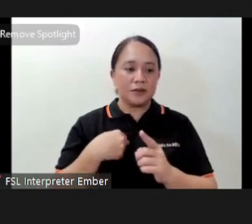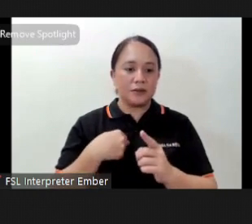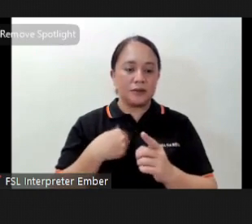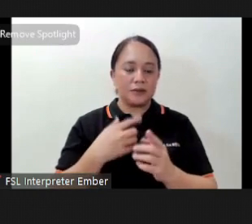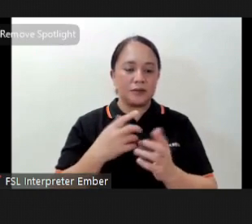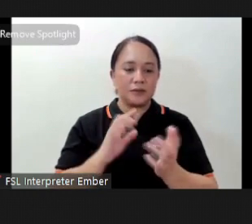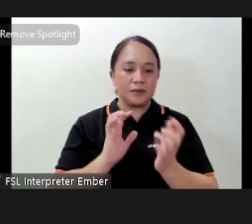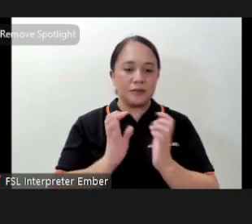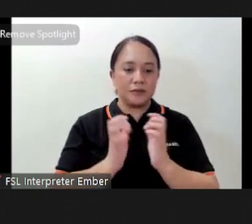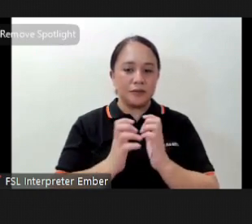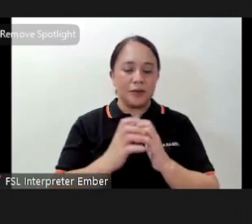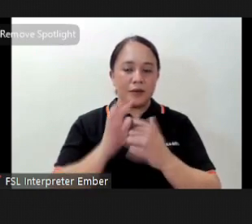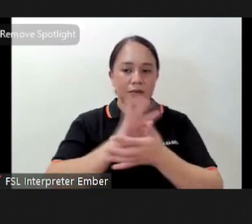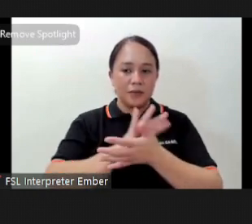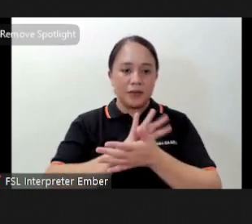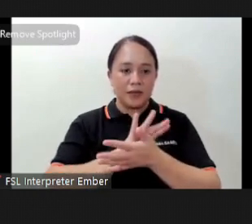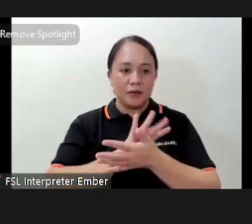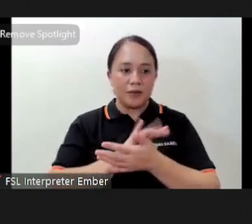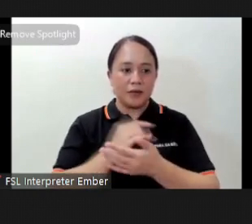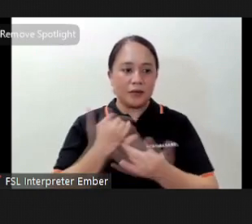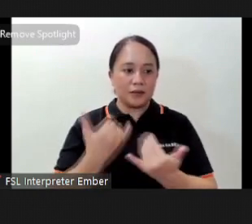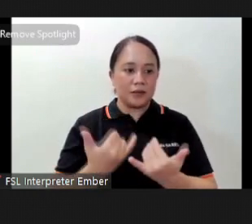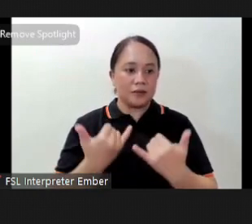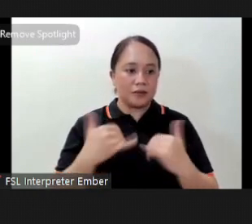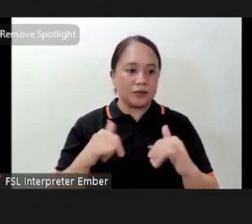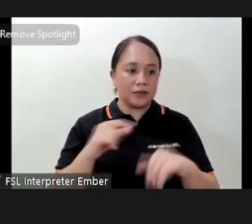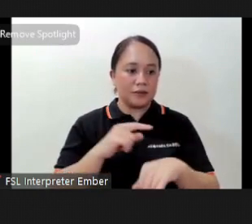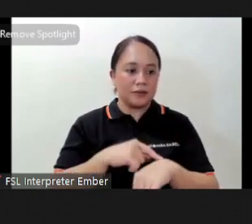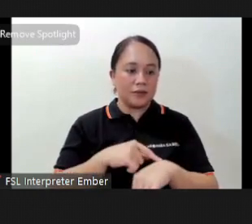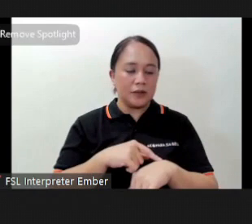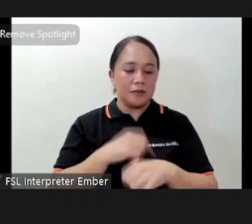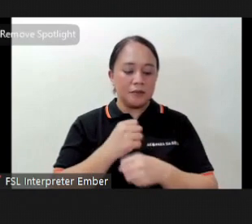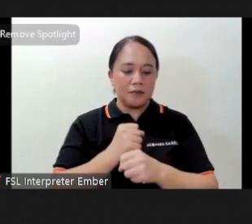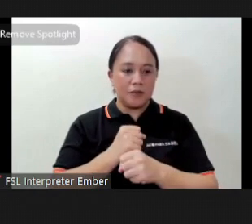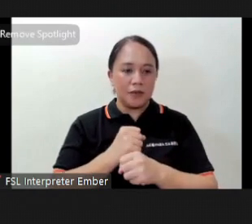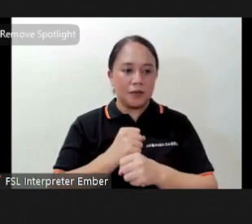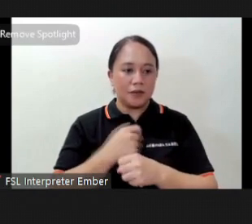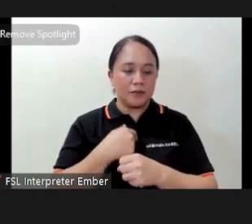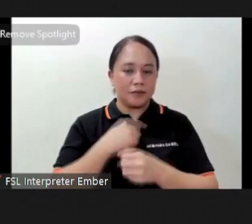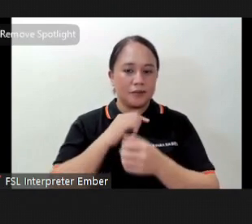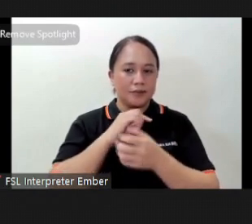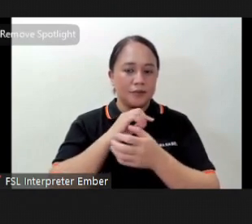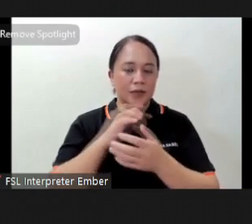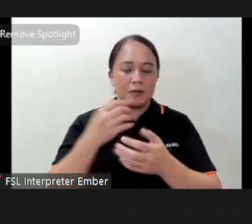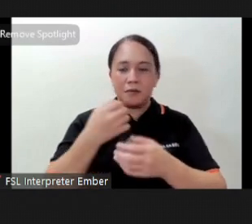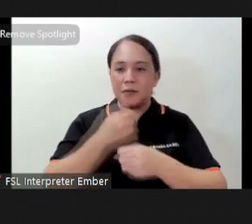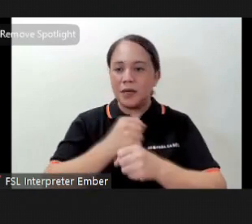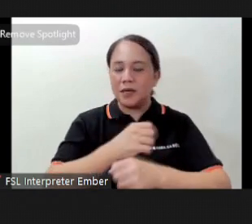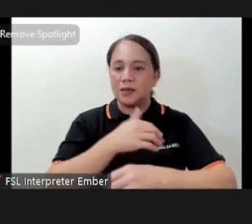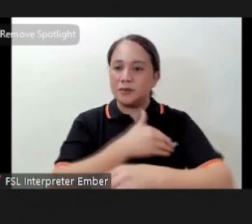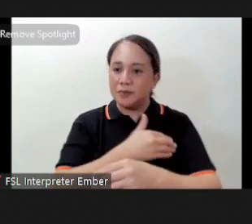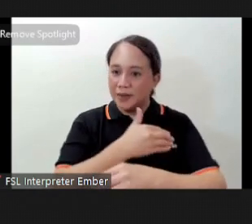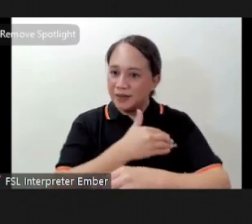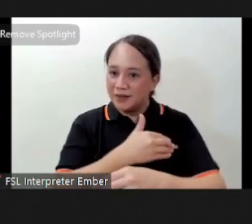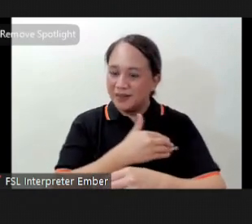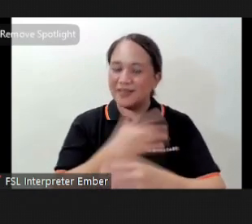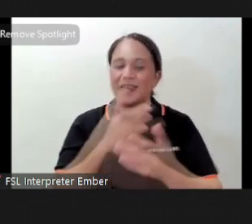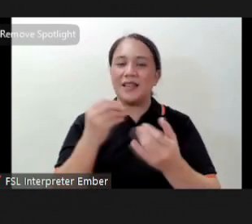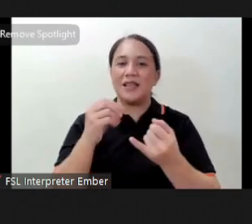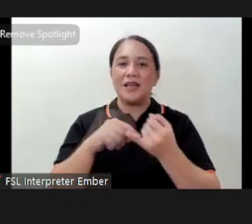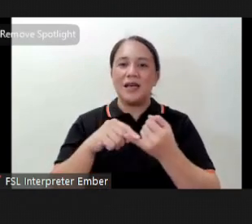a trend early in the pandemic and during the same time when people were making ube cheese pandasal or making dalgona coffee in their kitchens